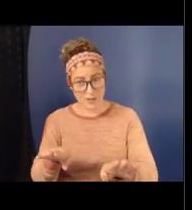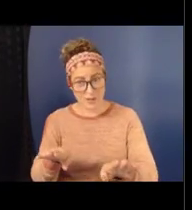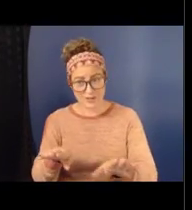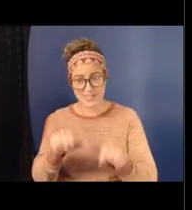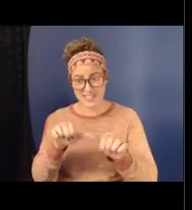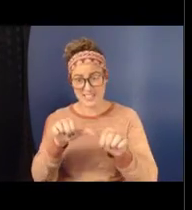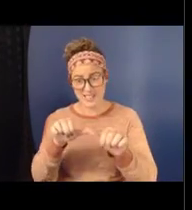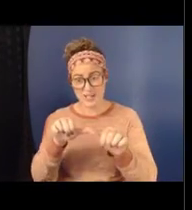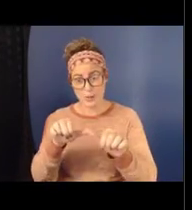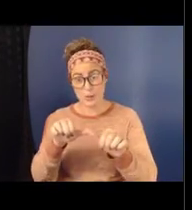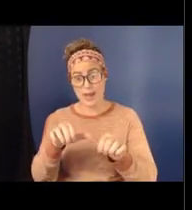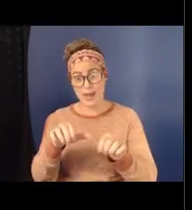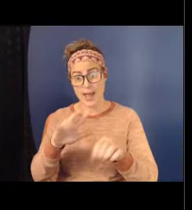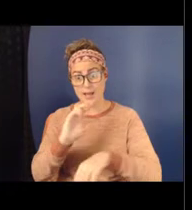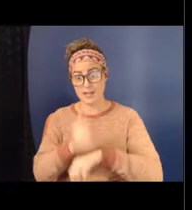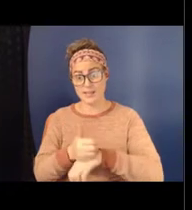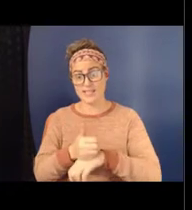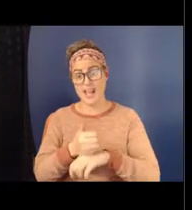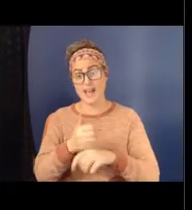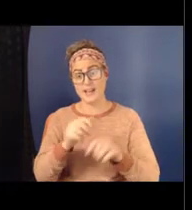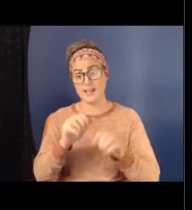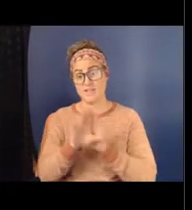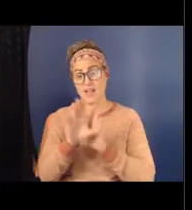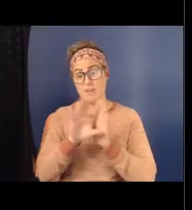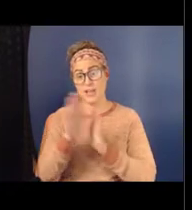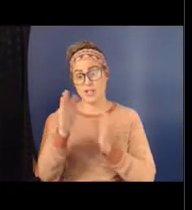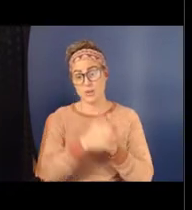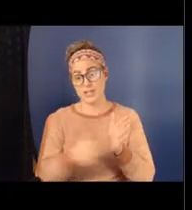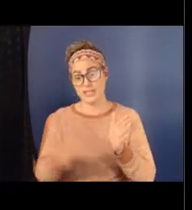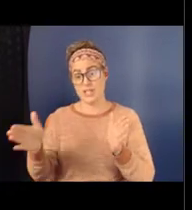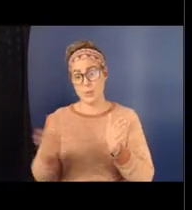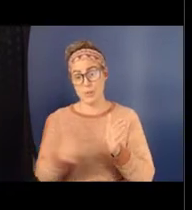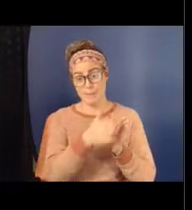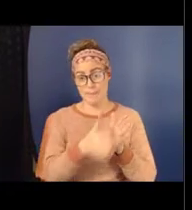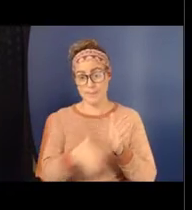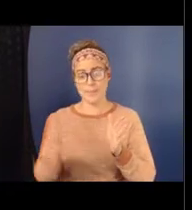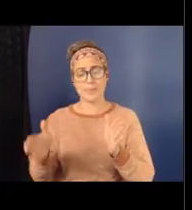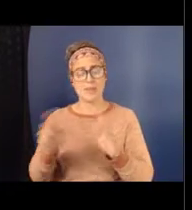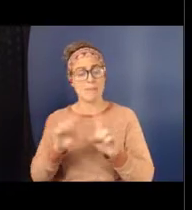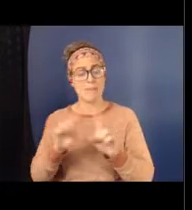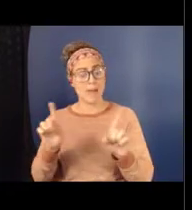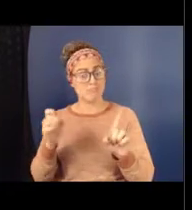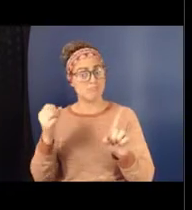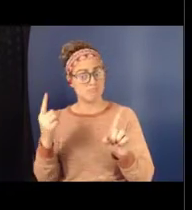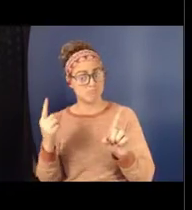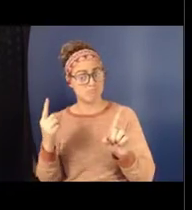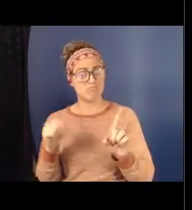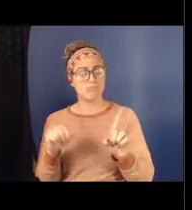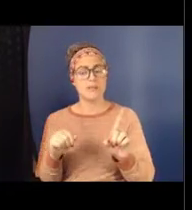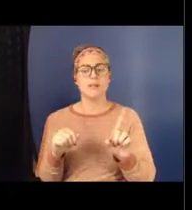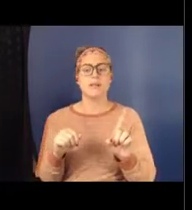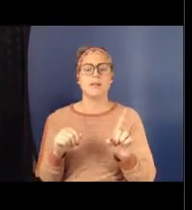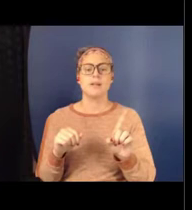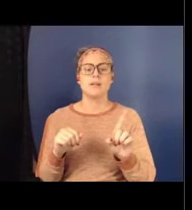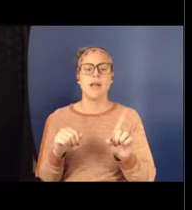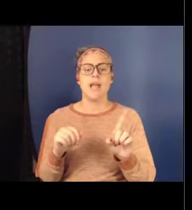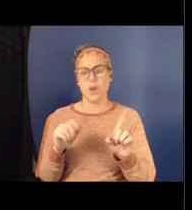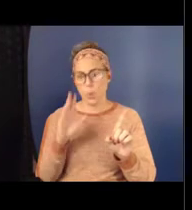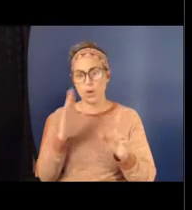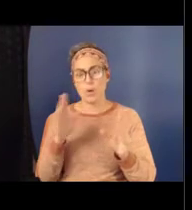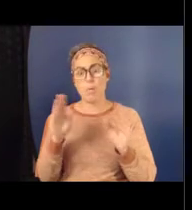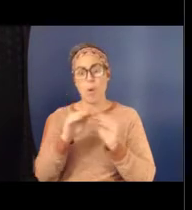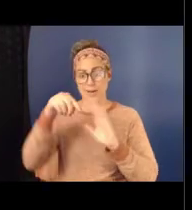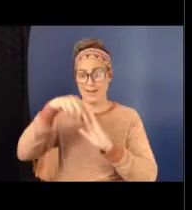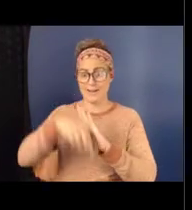and, but it goes further, I felt, to bind these all together